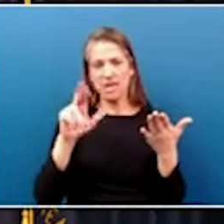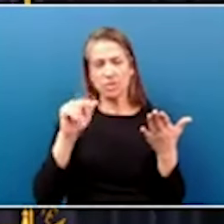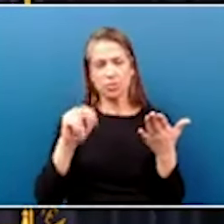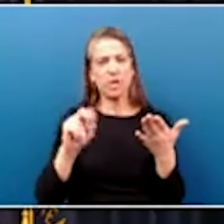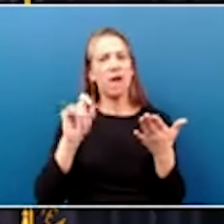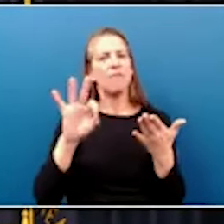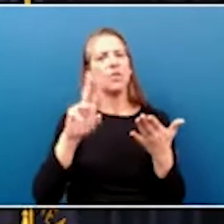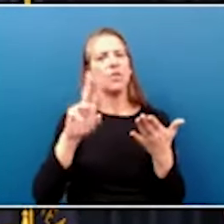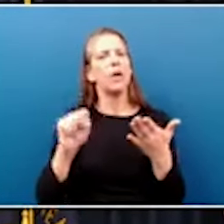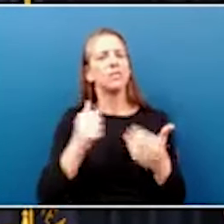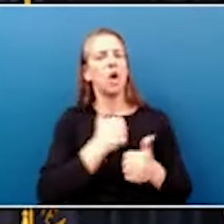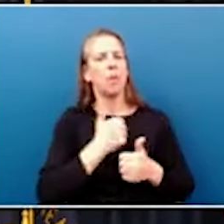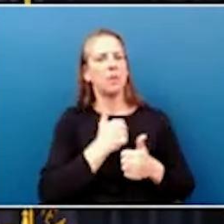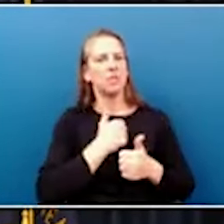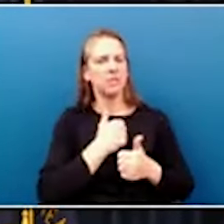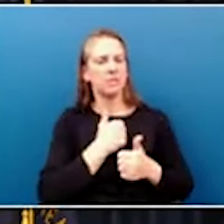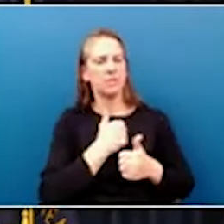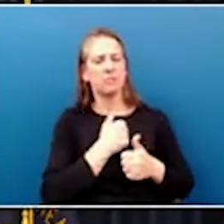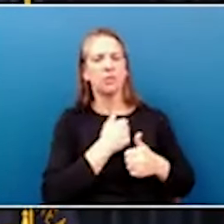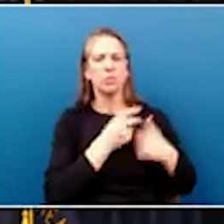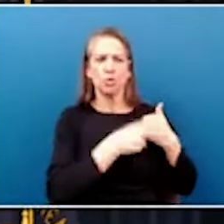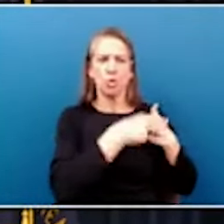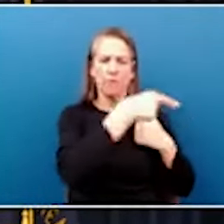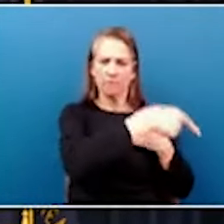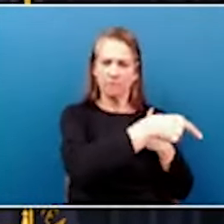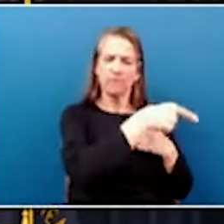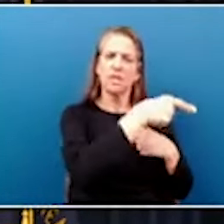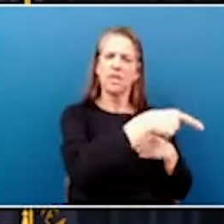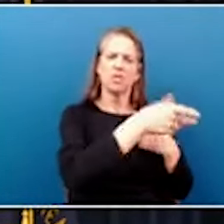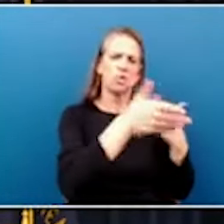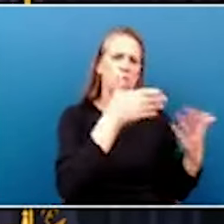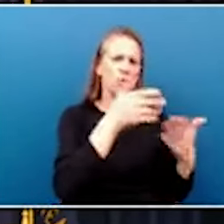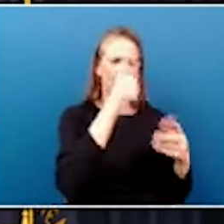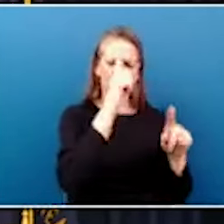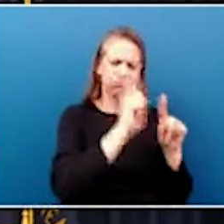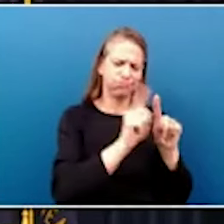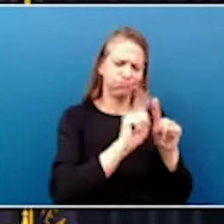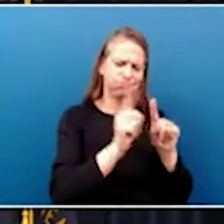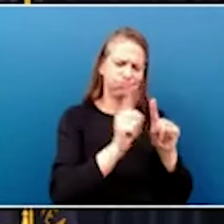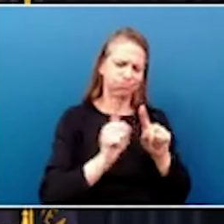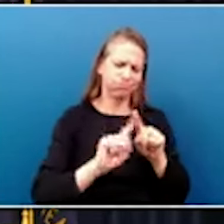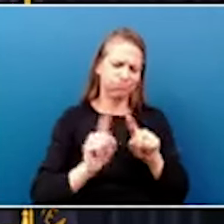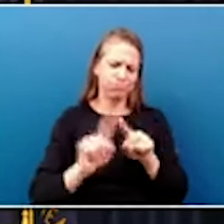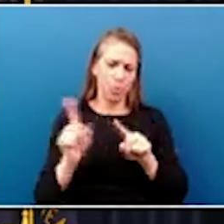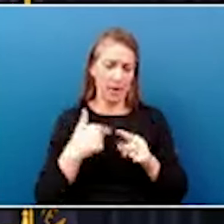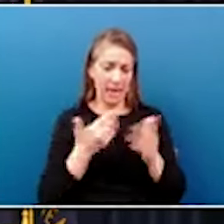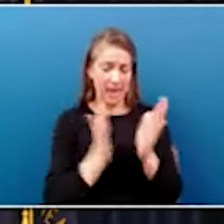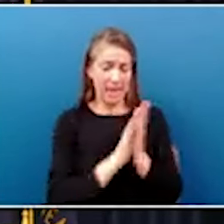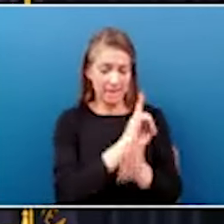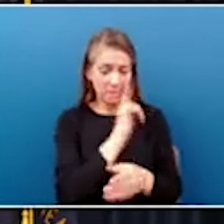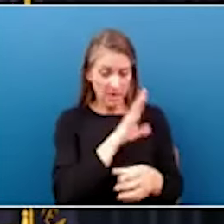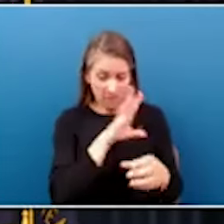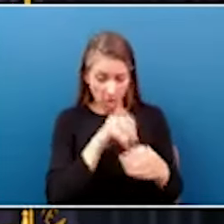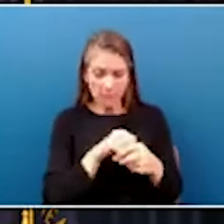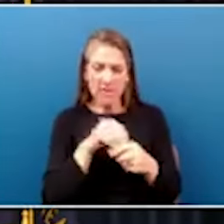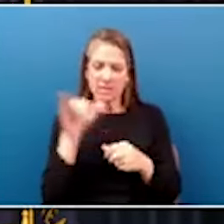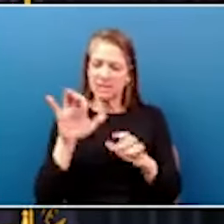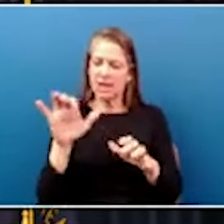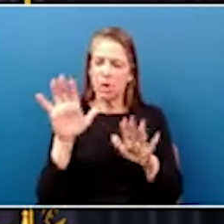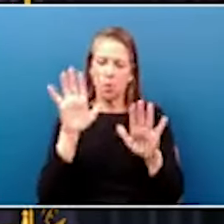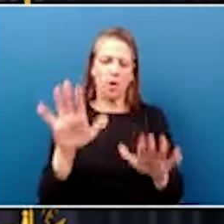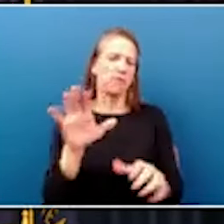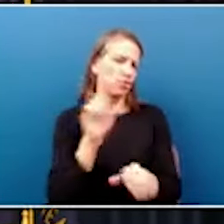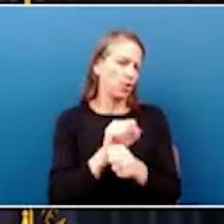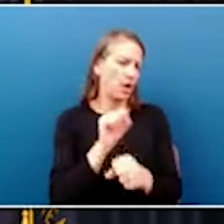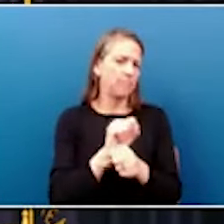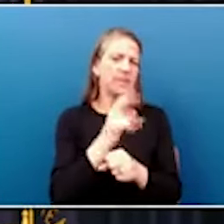he served for 27 years in numerous capacities. Every leadership position, we have asked him to step in. He has done an incredible job, and he's